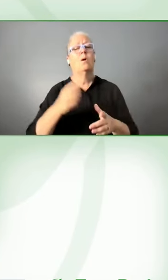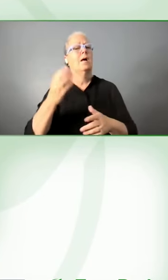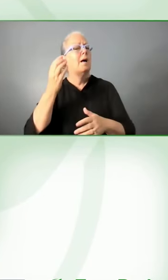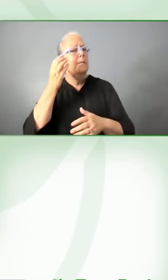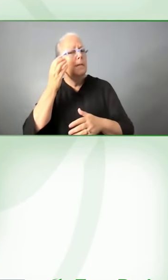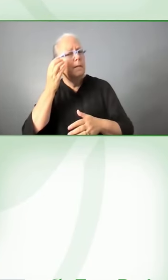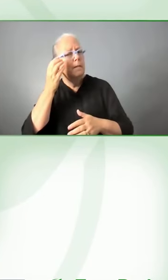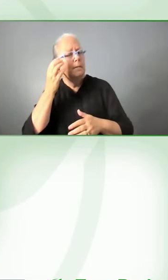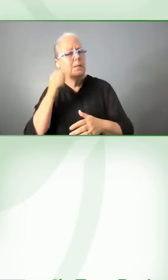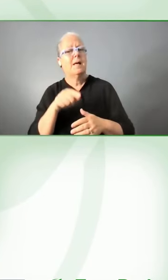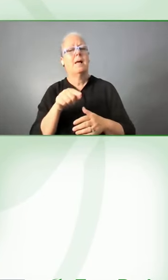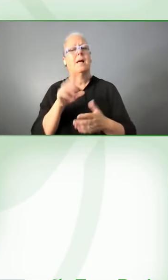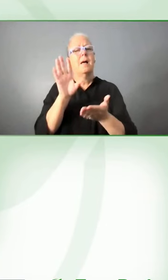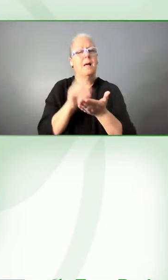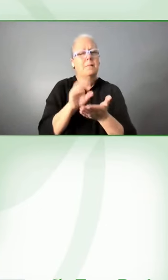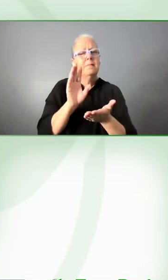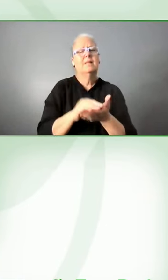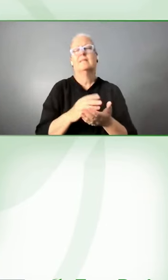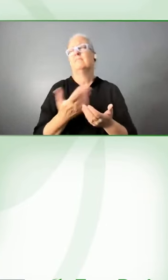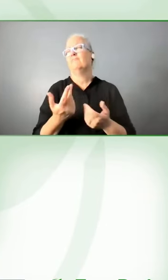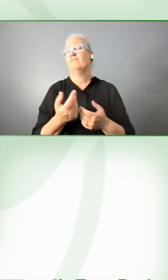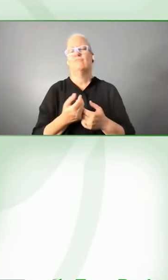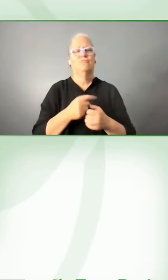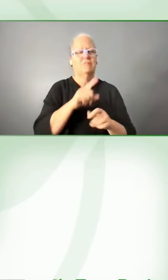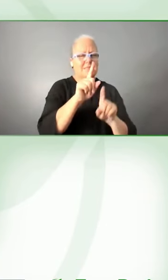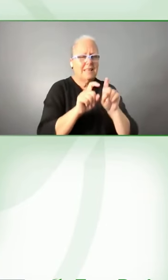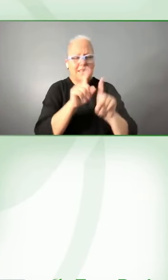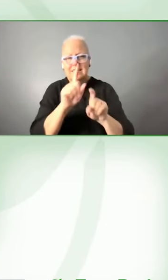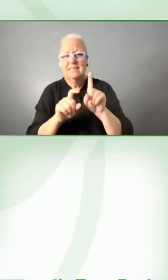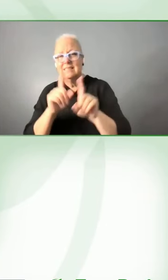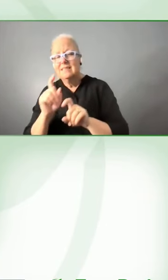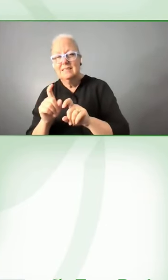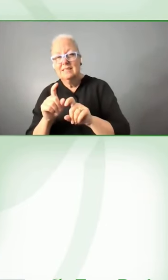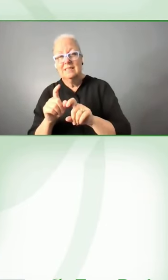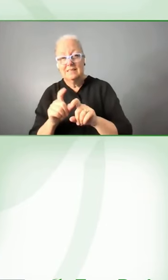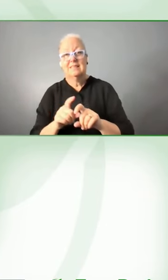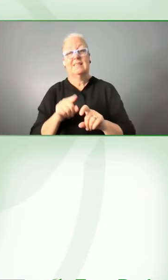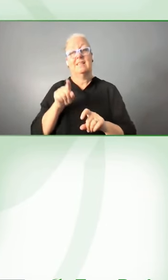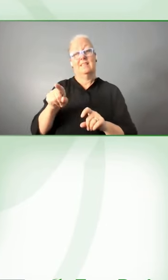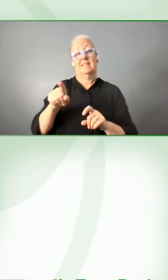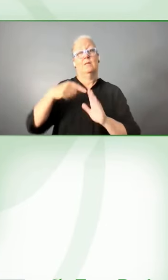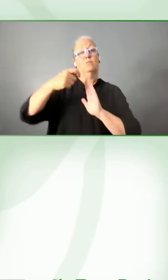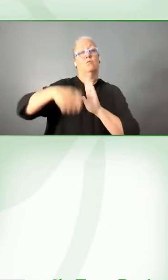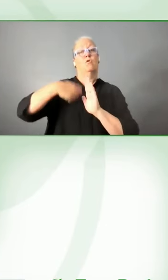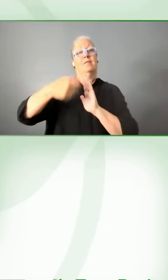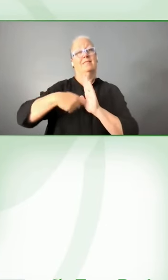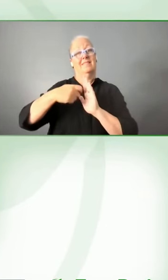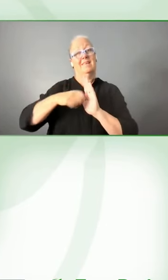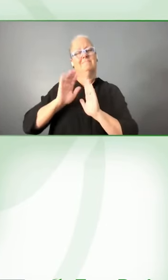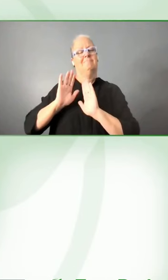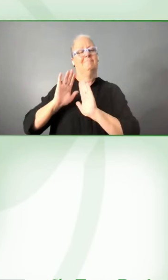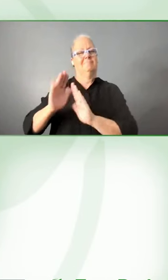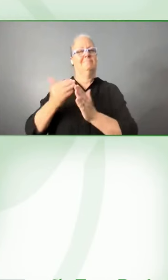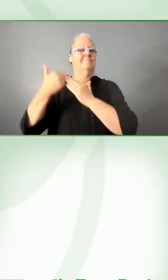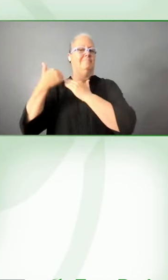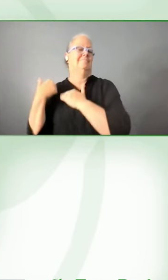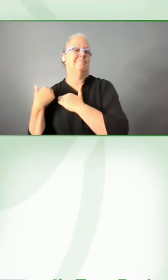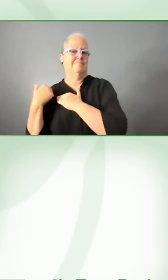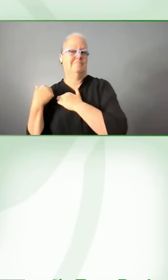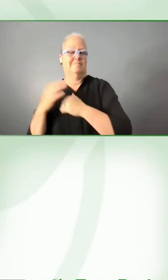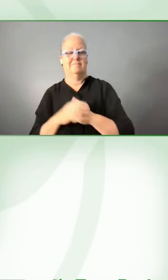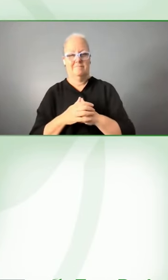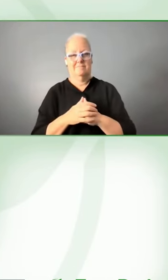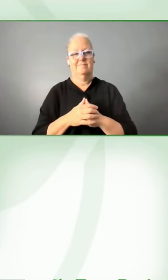testers, and it's led by the product owner. The team is responsible for UIKit's